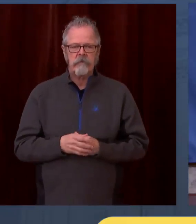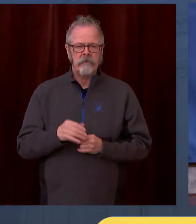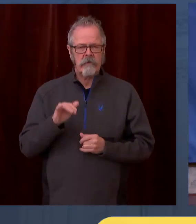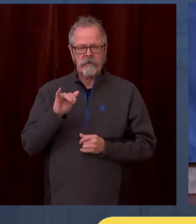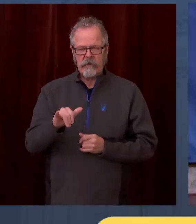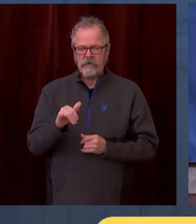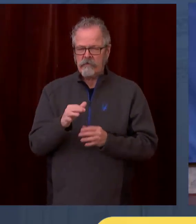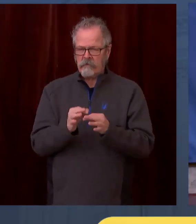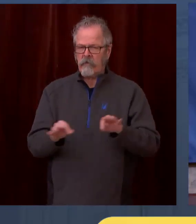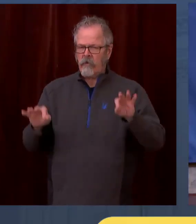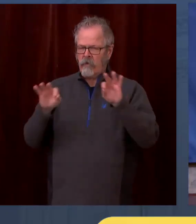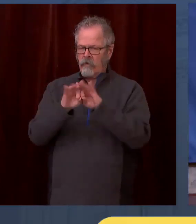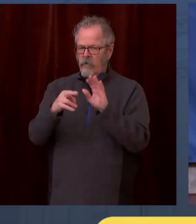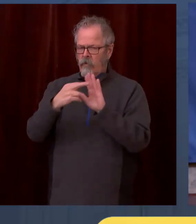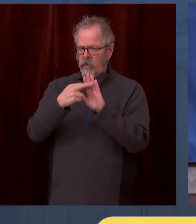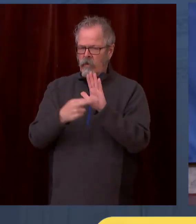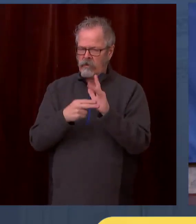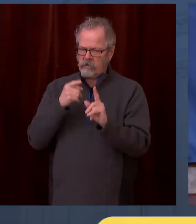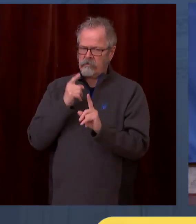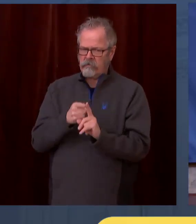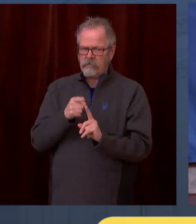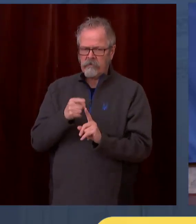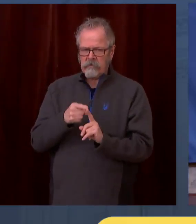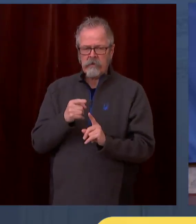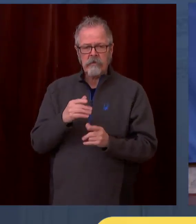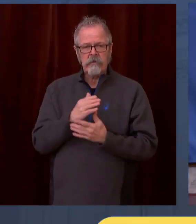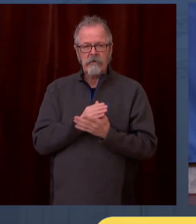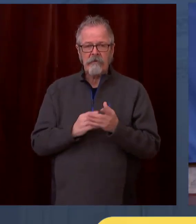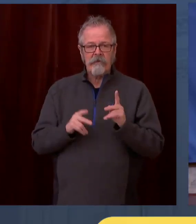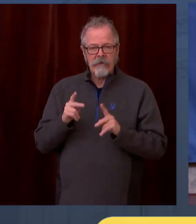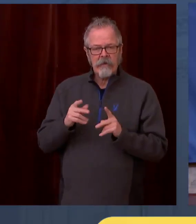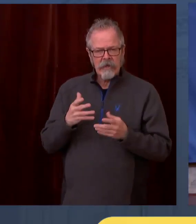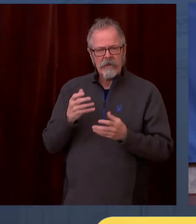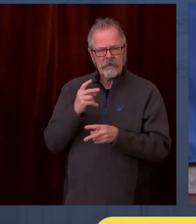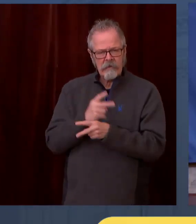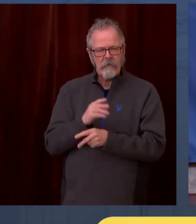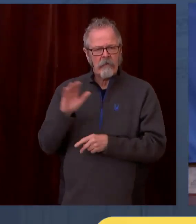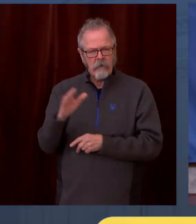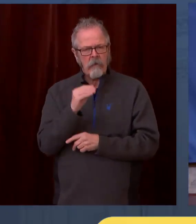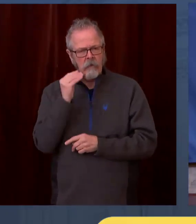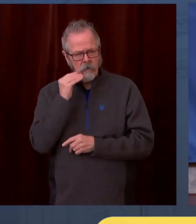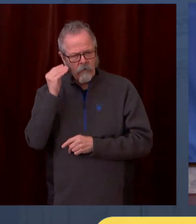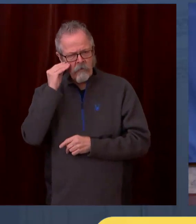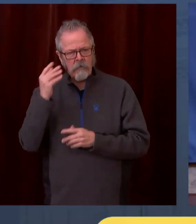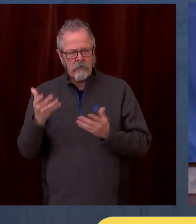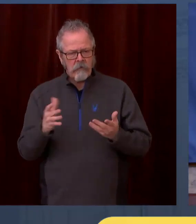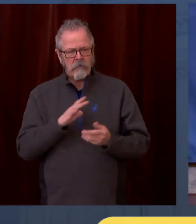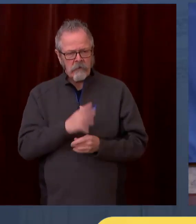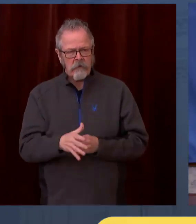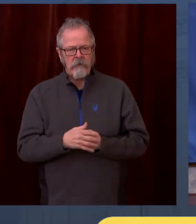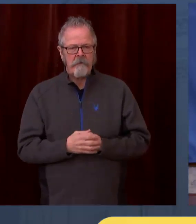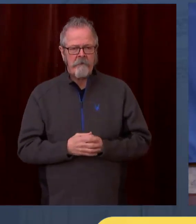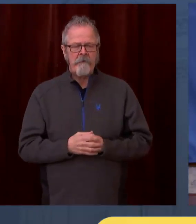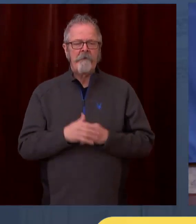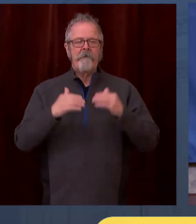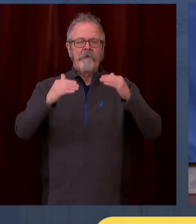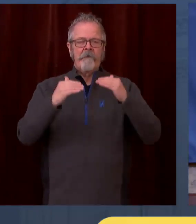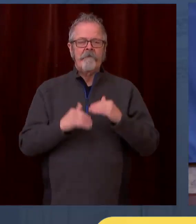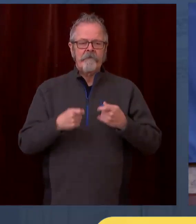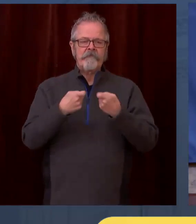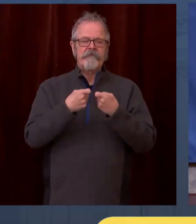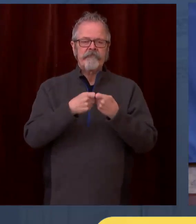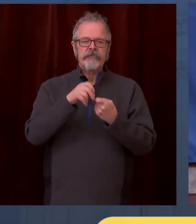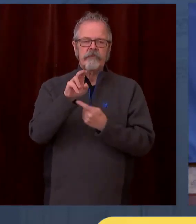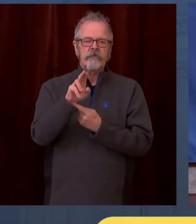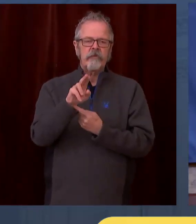signing an extension of the utility shutoff moratorium today, which we extended through July 31st. And yesterday,